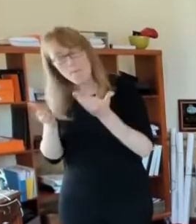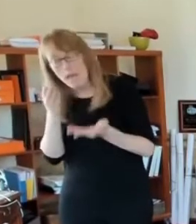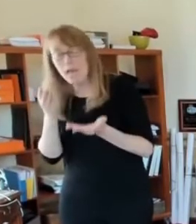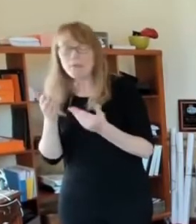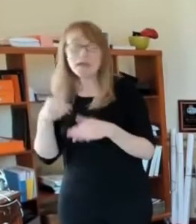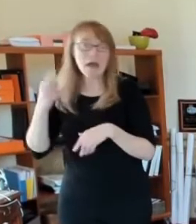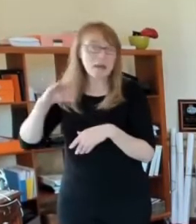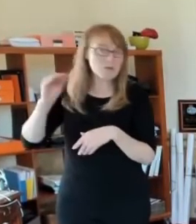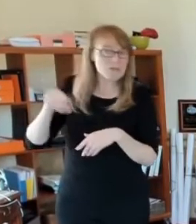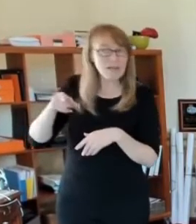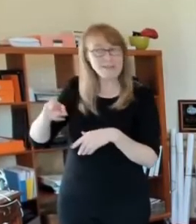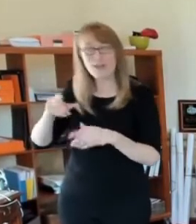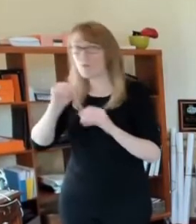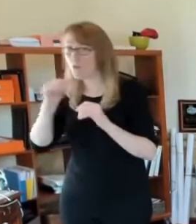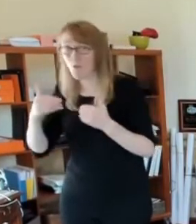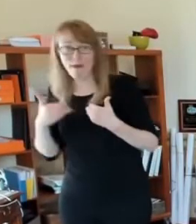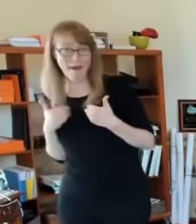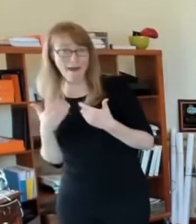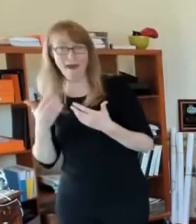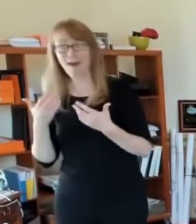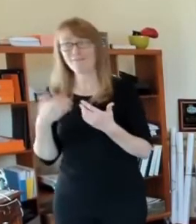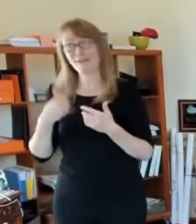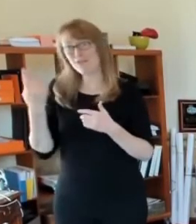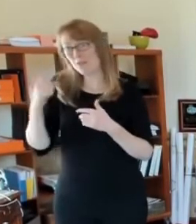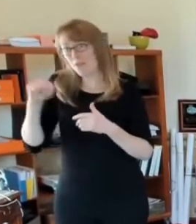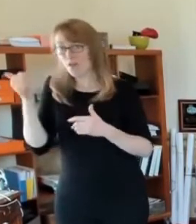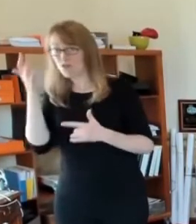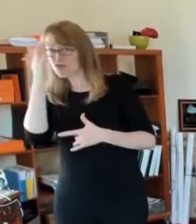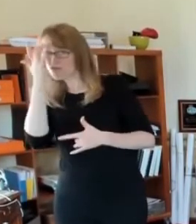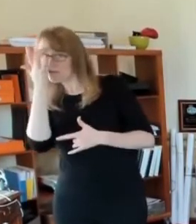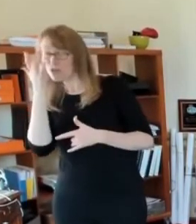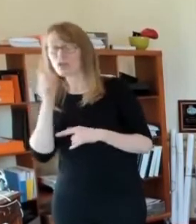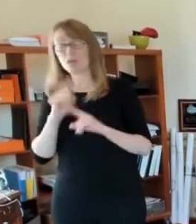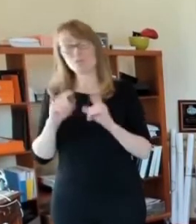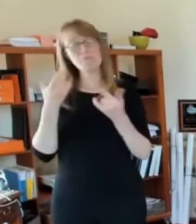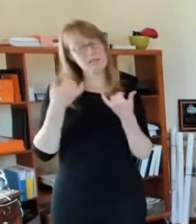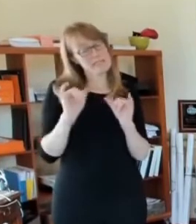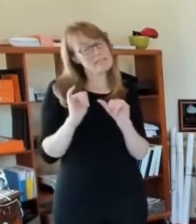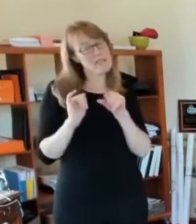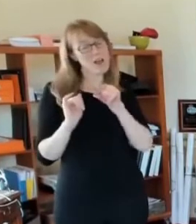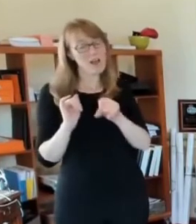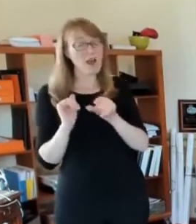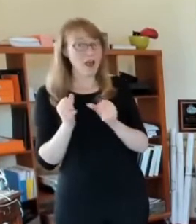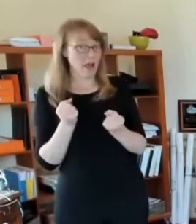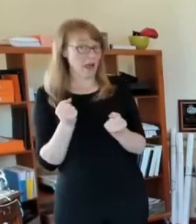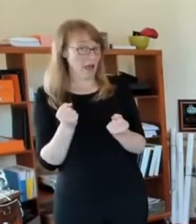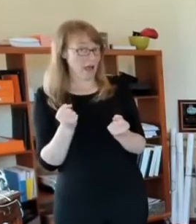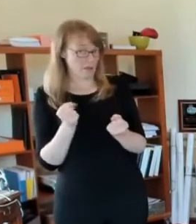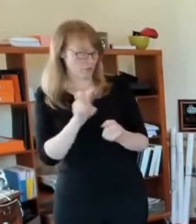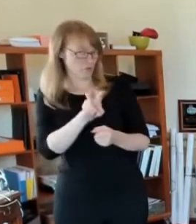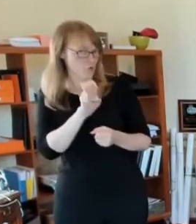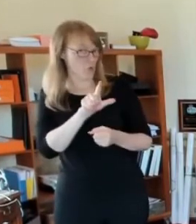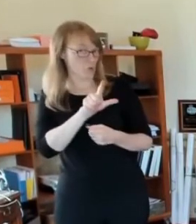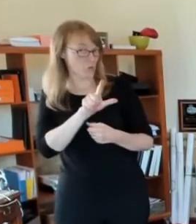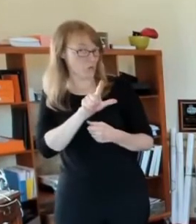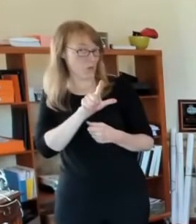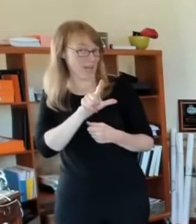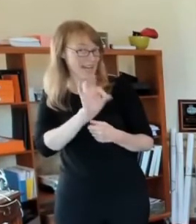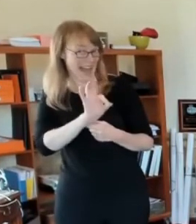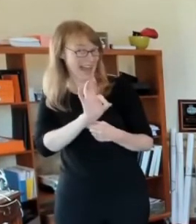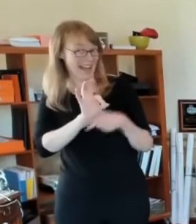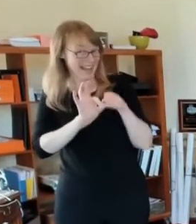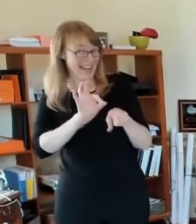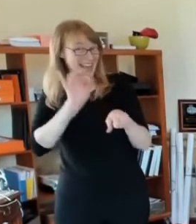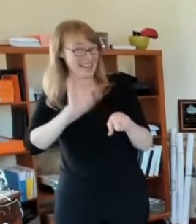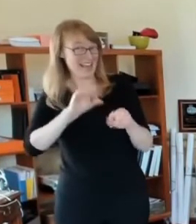nevertheless, uh, the number of confirmed COVID people in the hospital at 229 is up